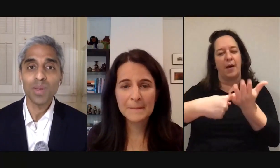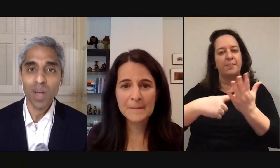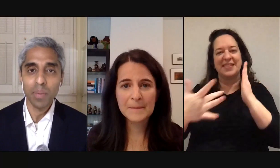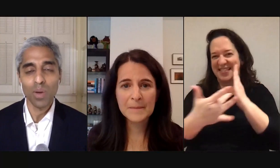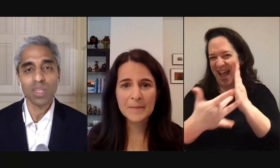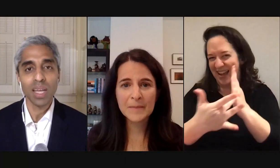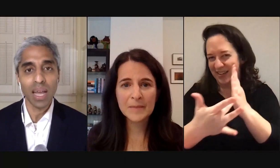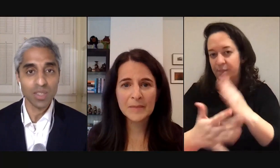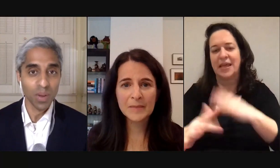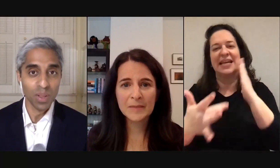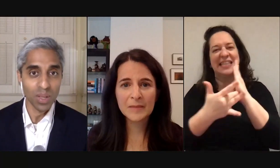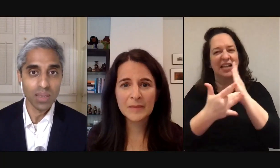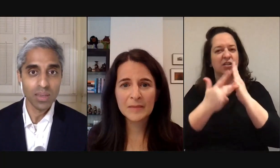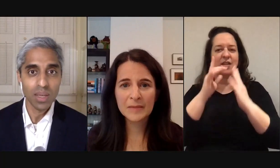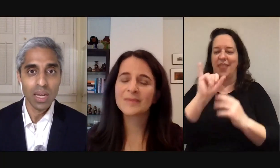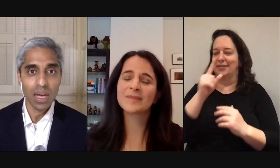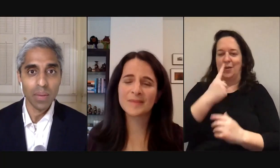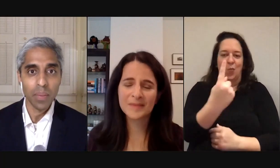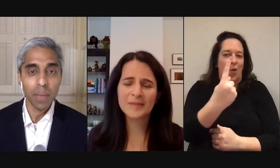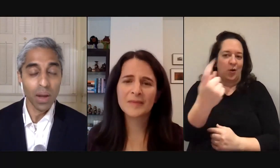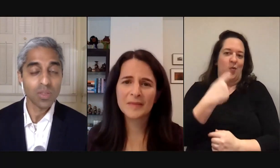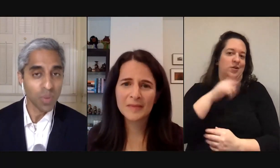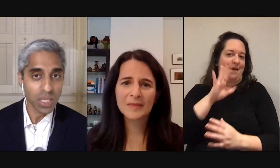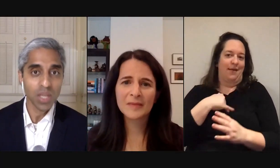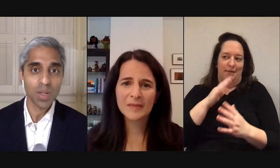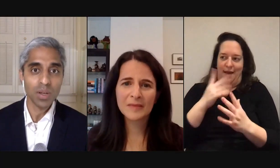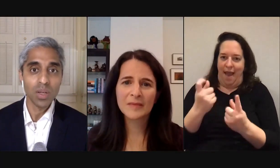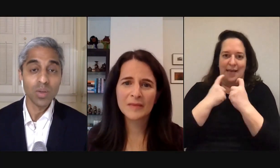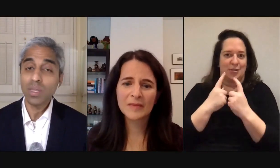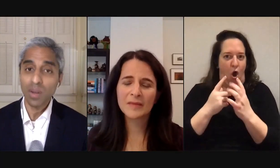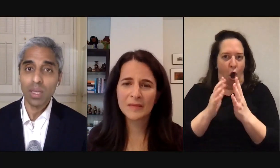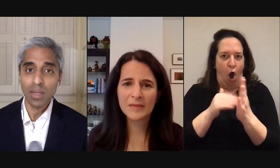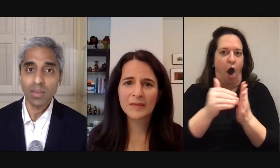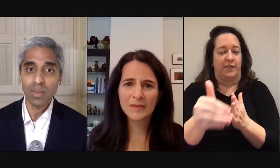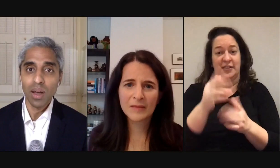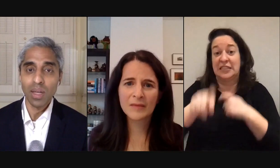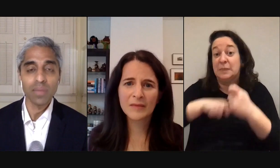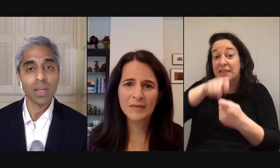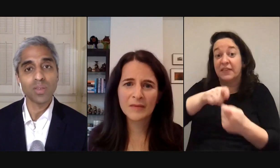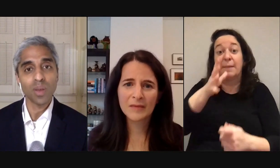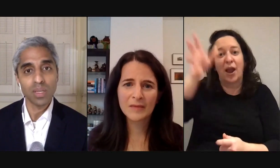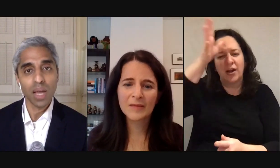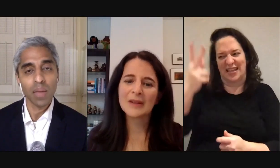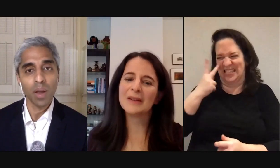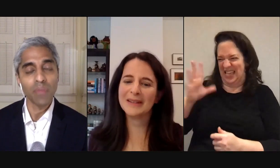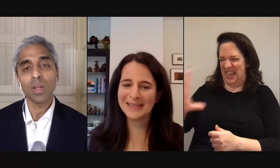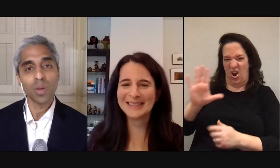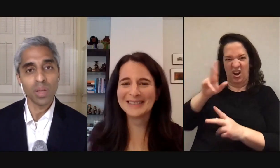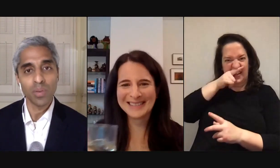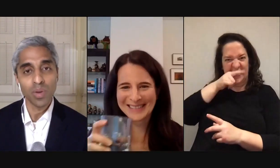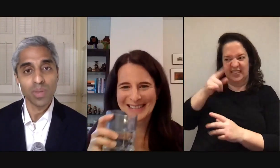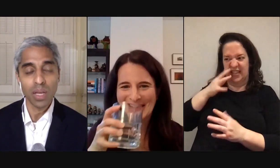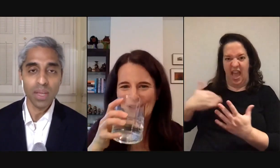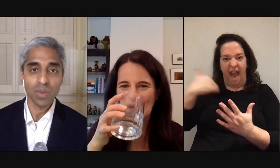single most common question i get asked about with loneliness parents in particular who see their kids on devices all the time and